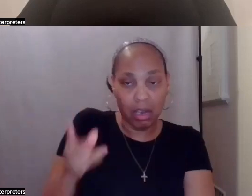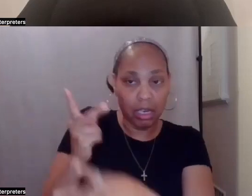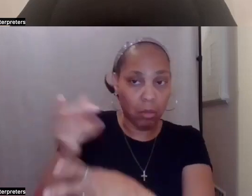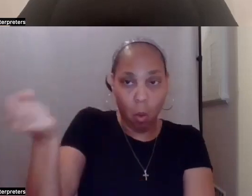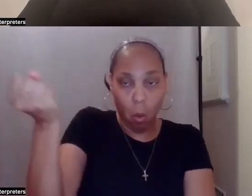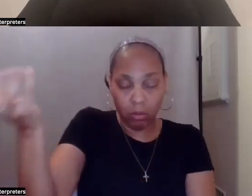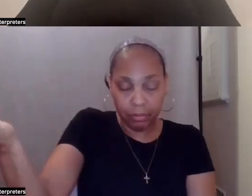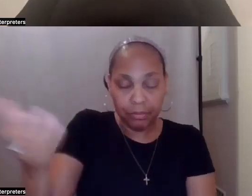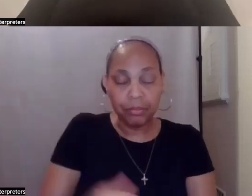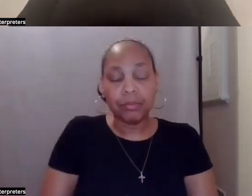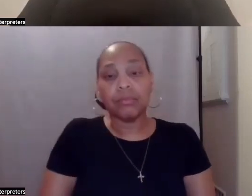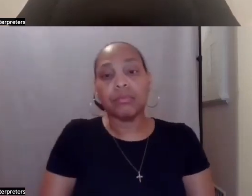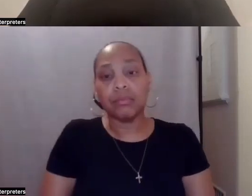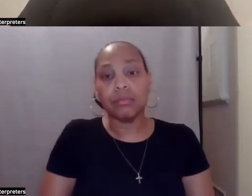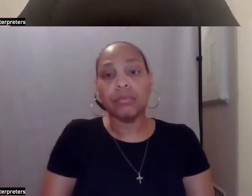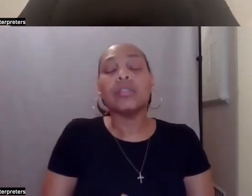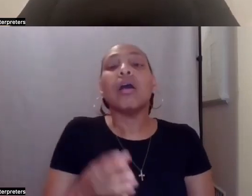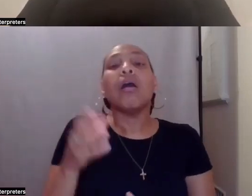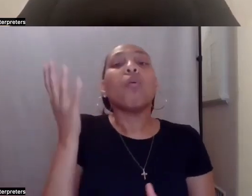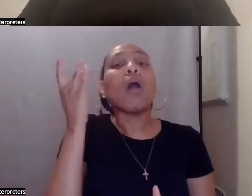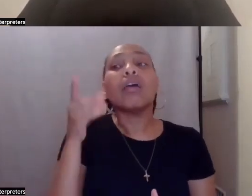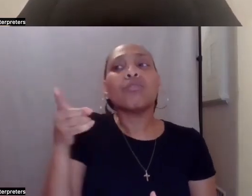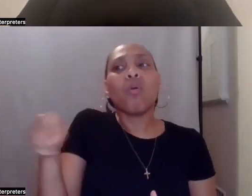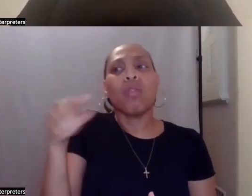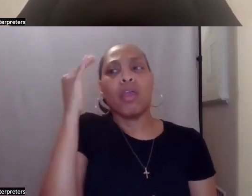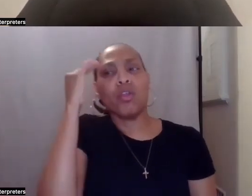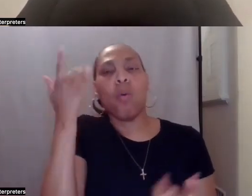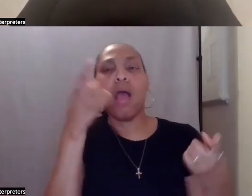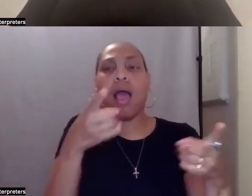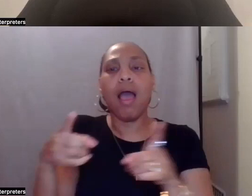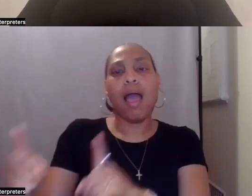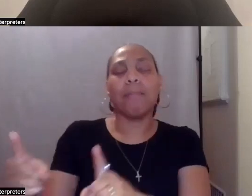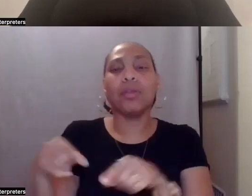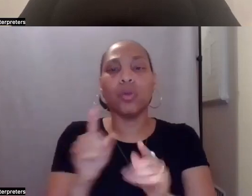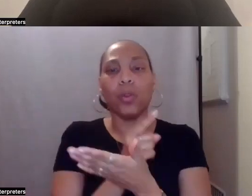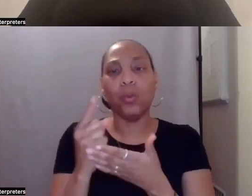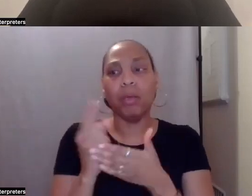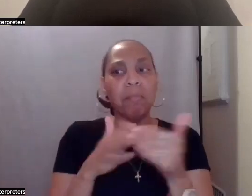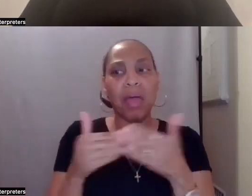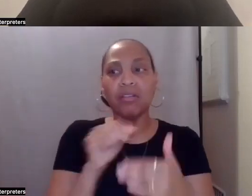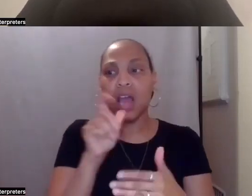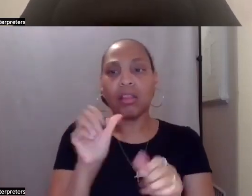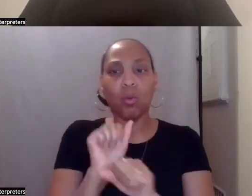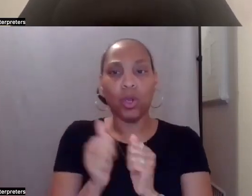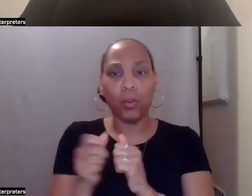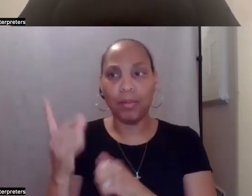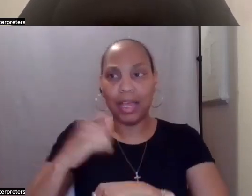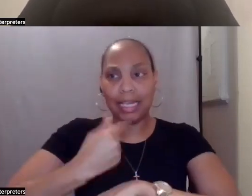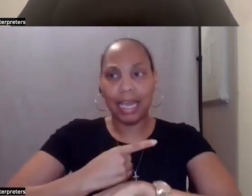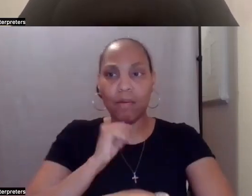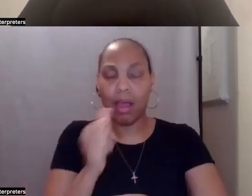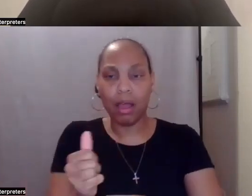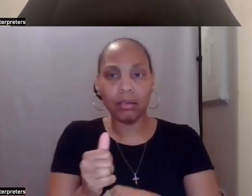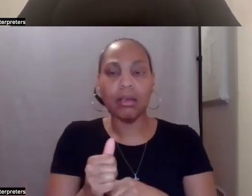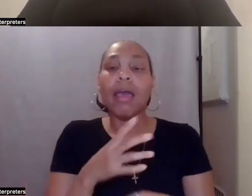Um, and so they know what's happening each day of the week, uh, even if they're not with him. Um, and I also keep one of